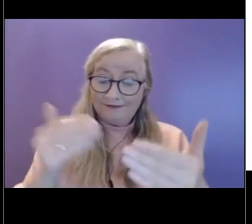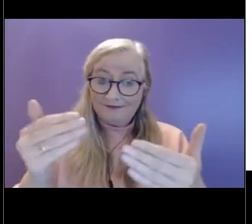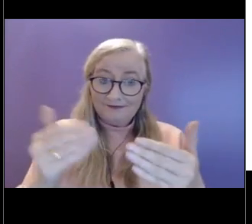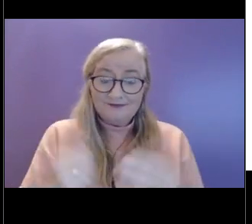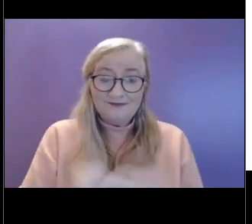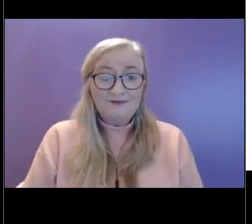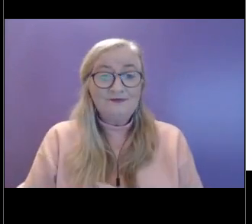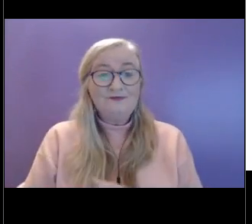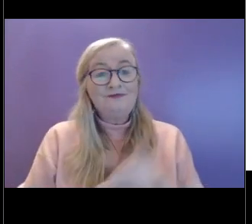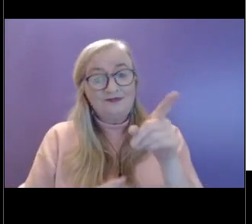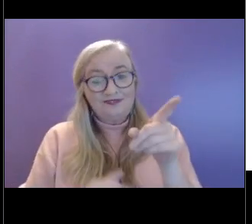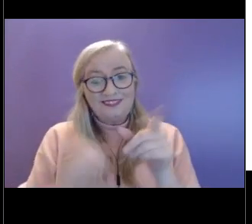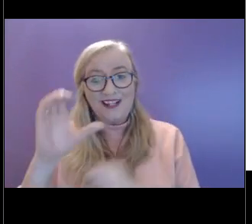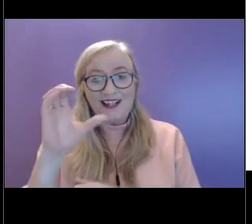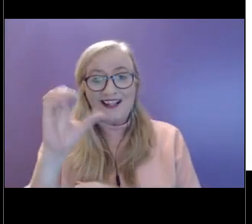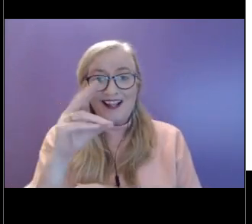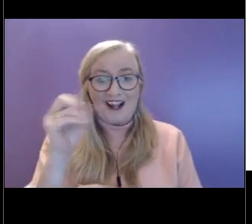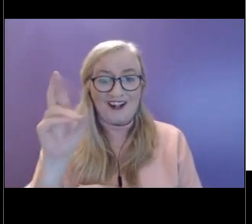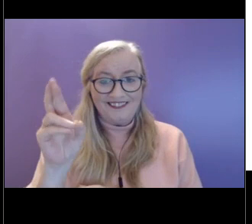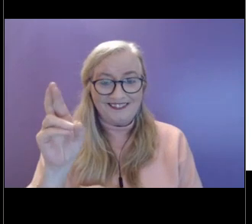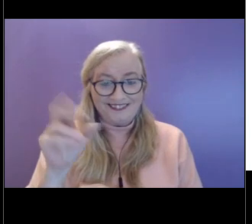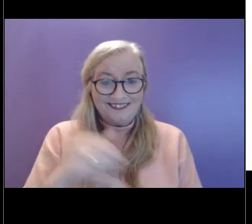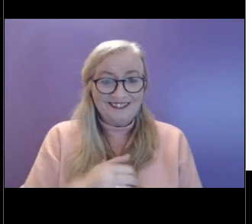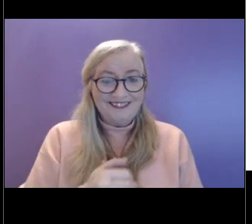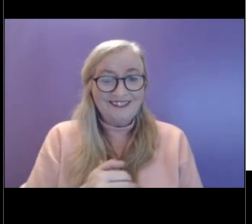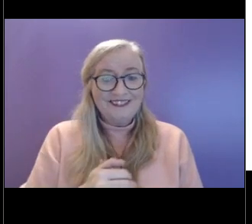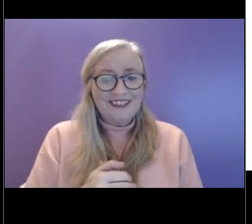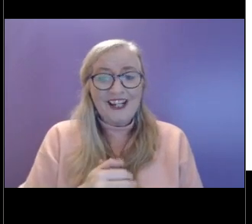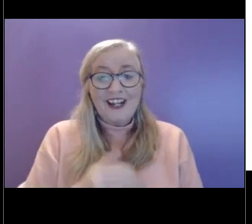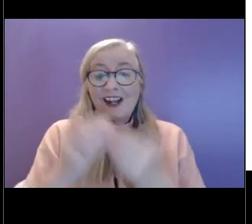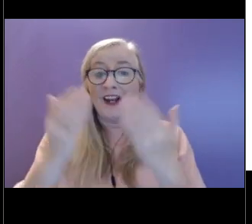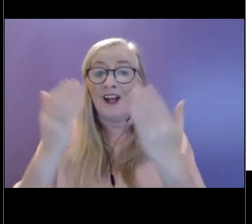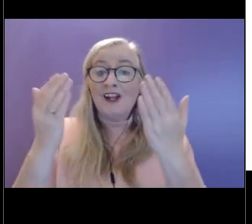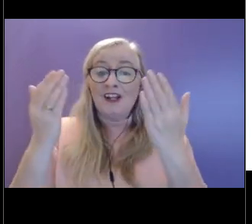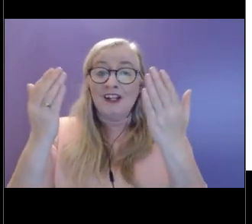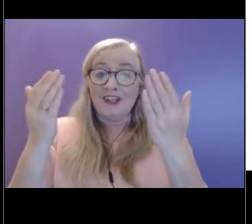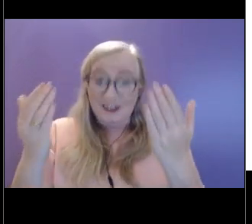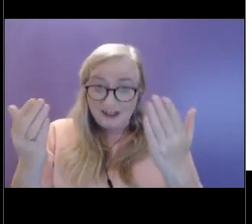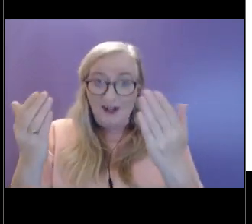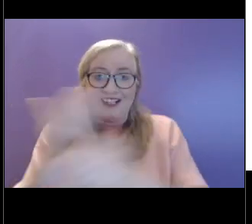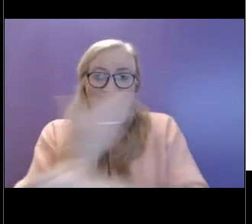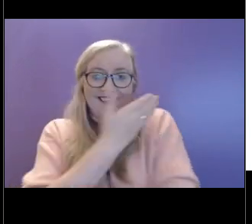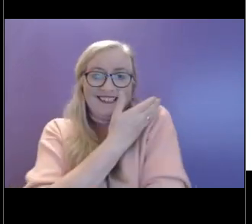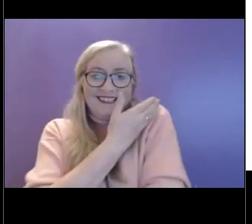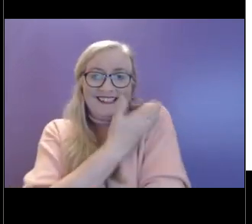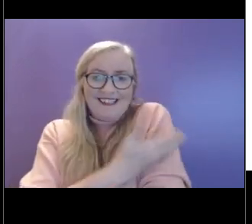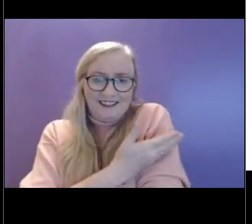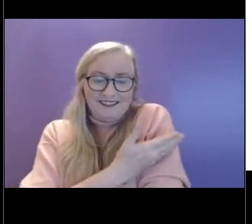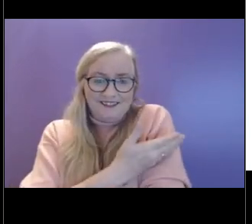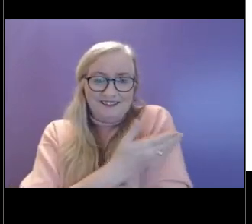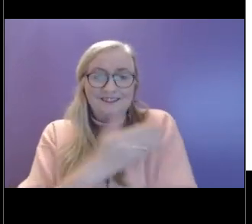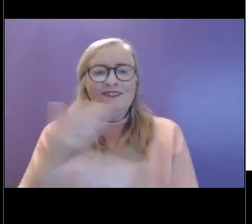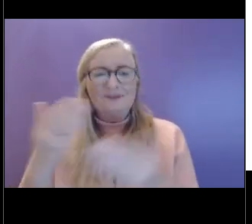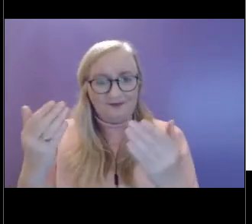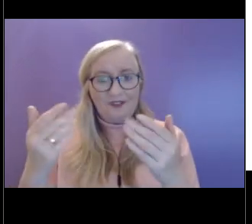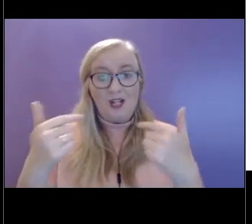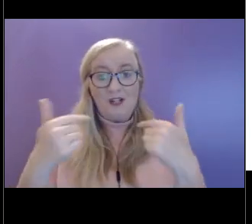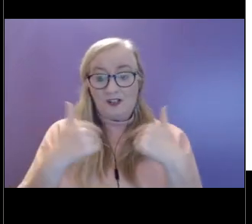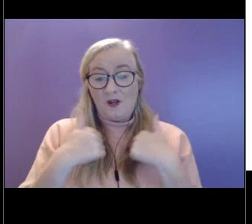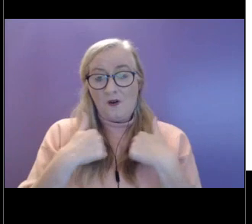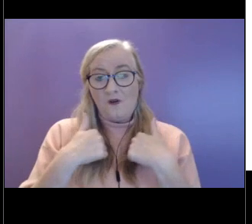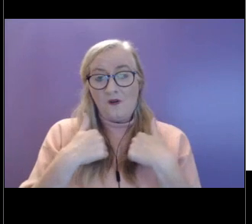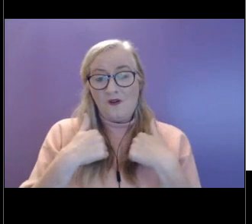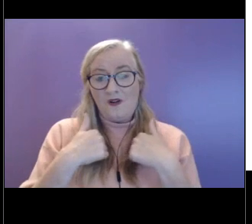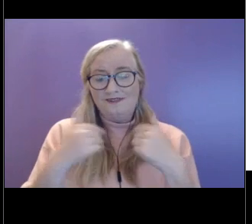Thanks. So to get us kind of started, I'd like to first kind of get an idea working from maybe the outside